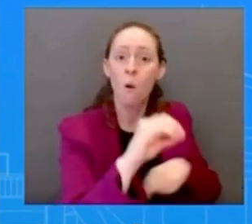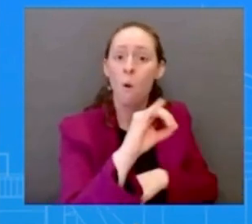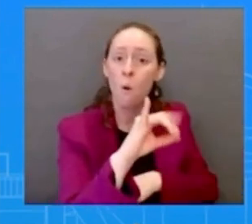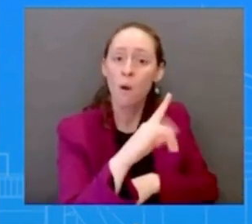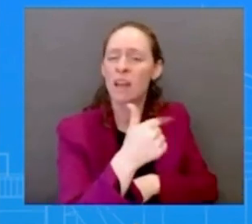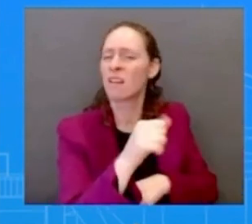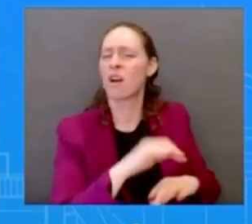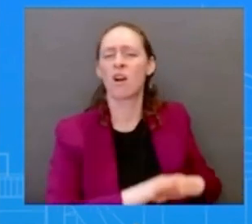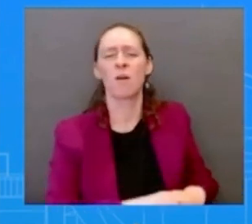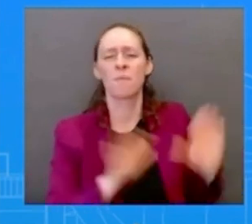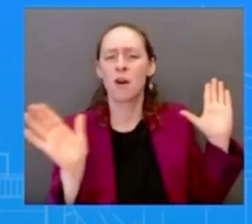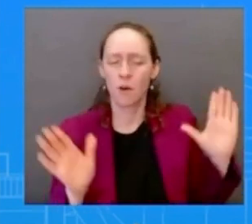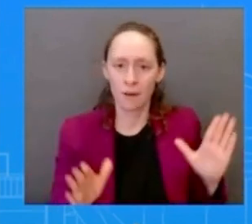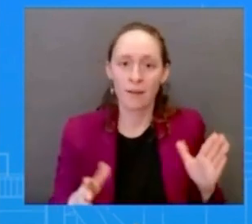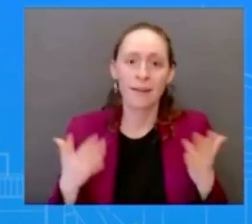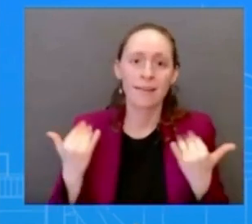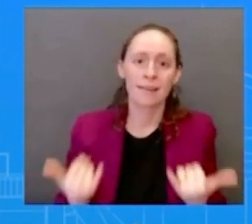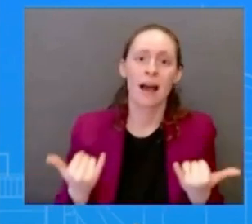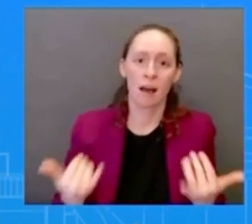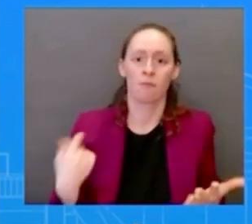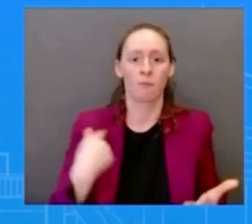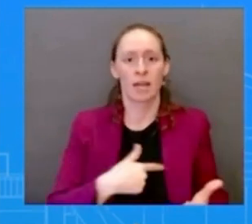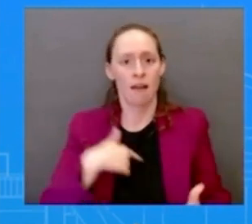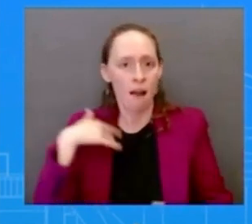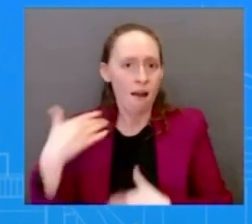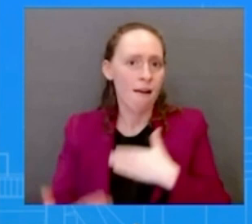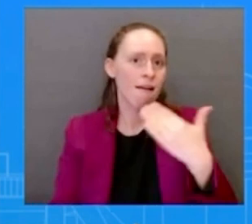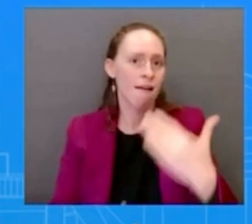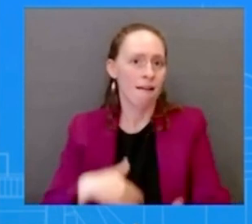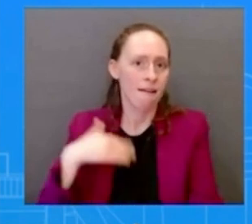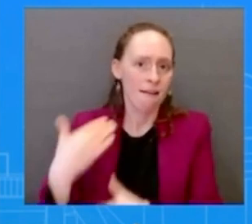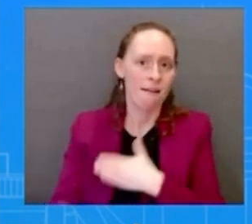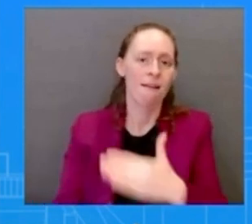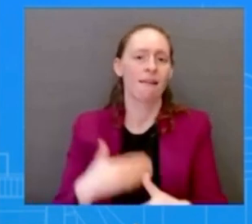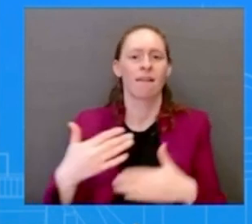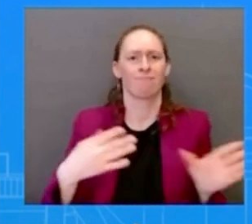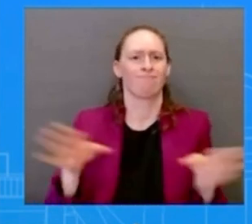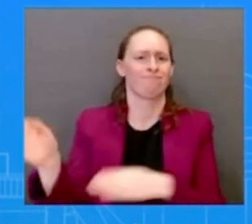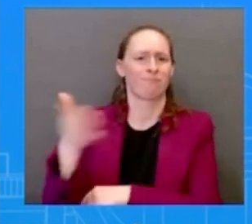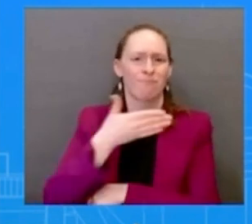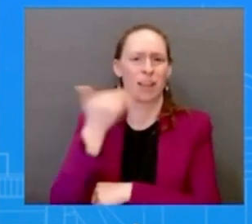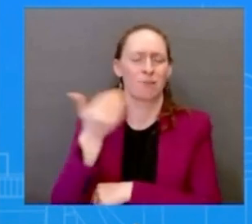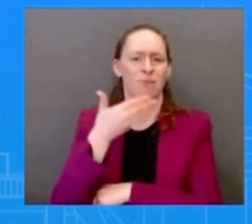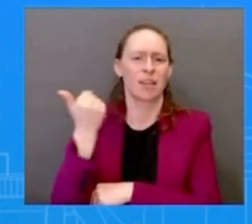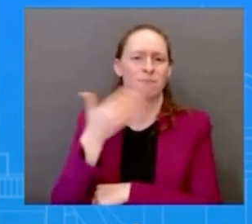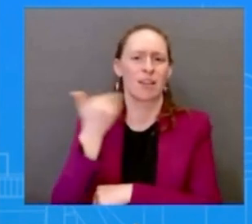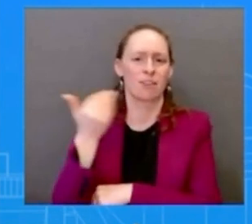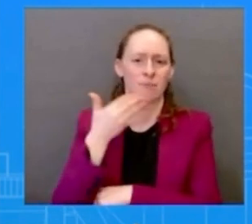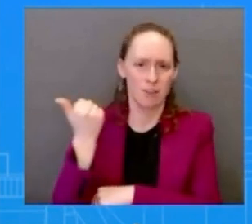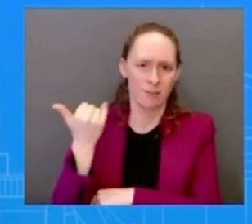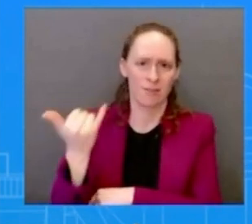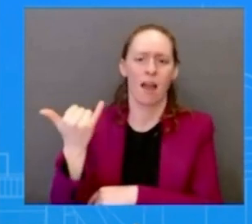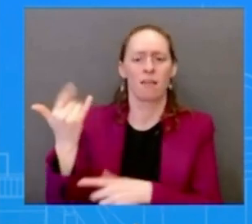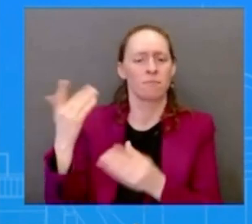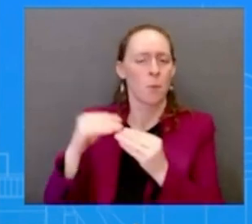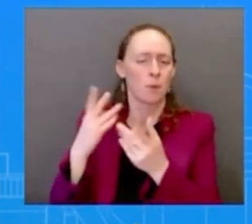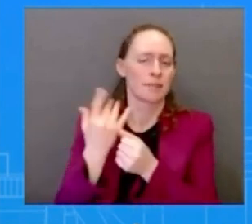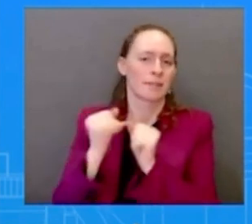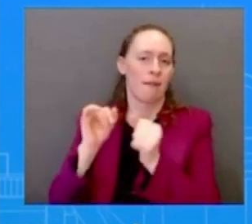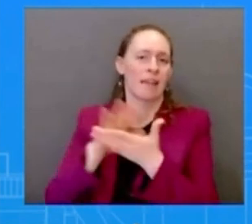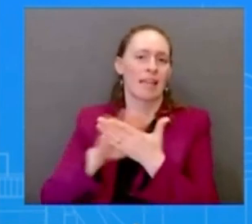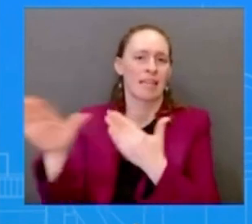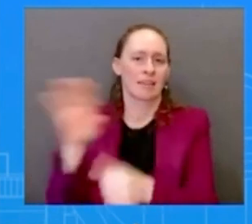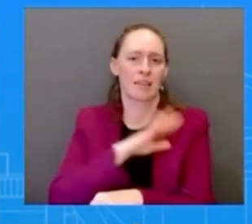again this is the president who has done more on climate change than any other president in history and he's committed to it and he's going to continue to do so